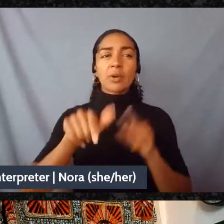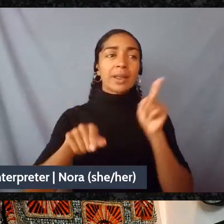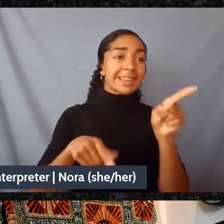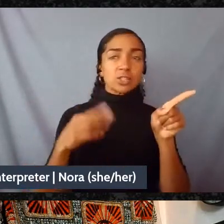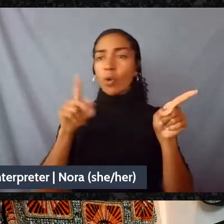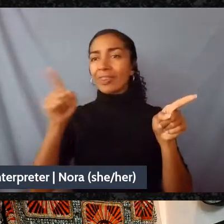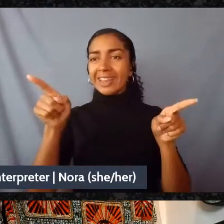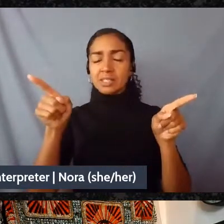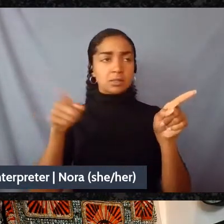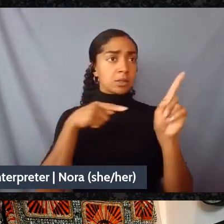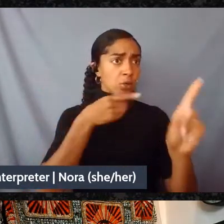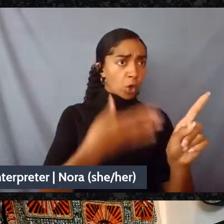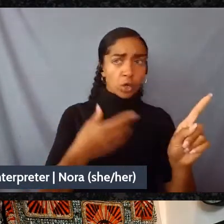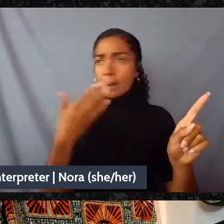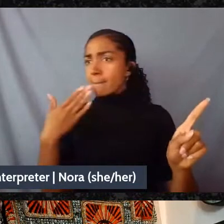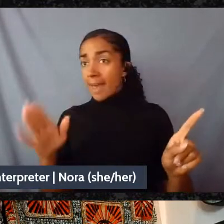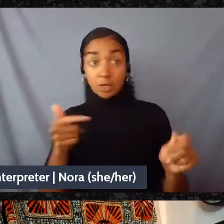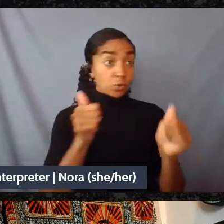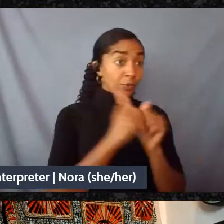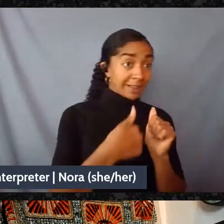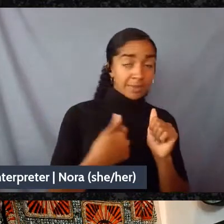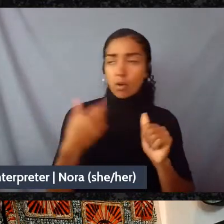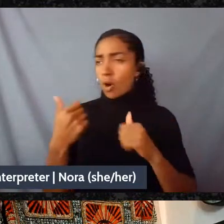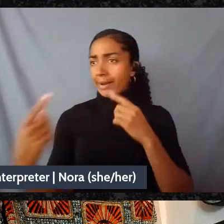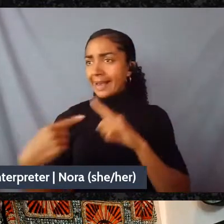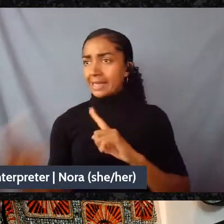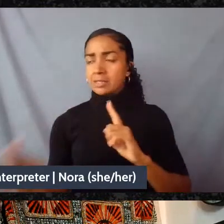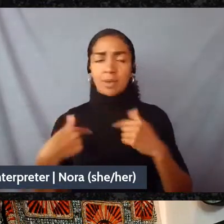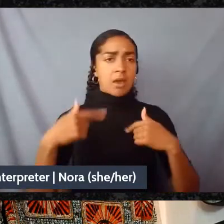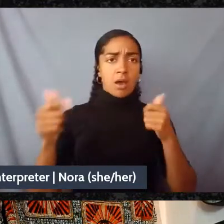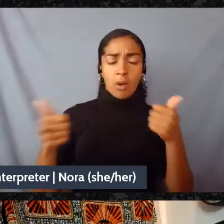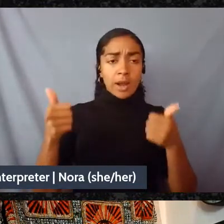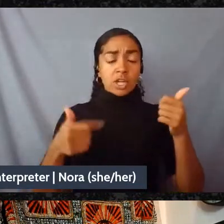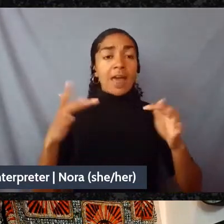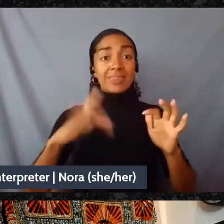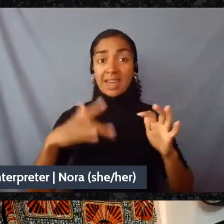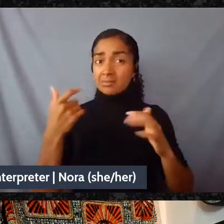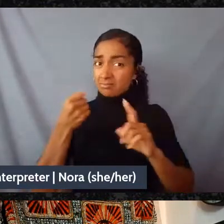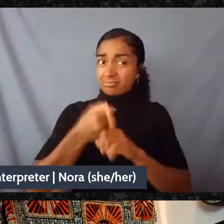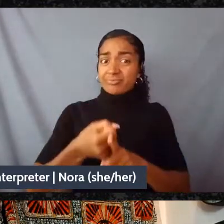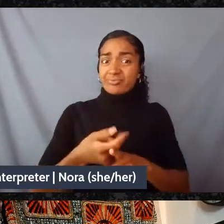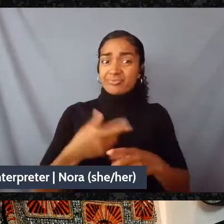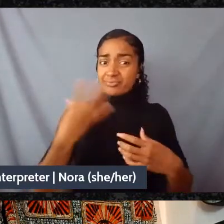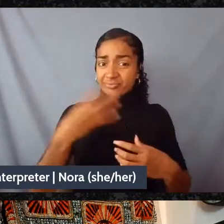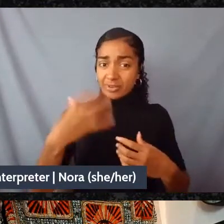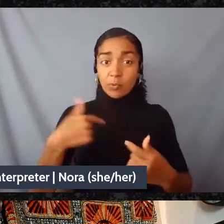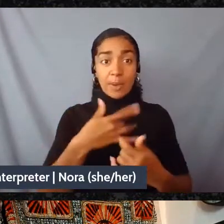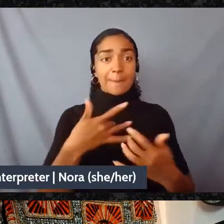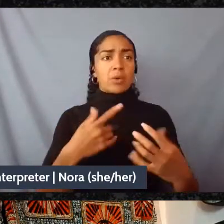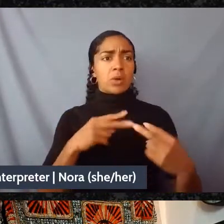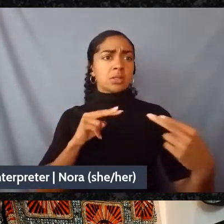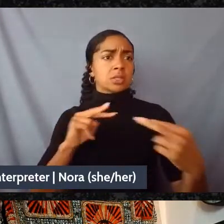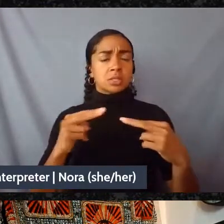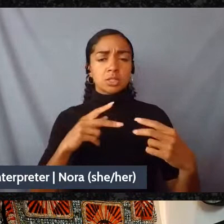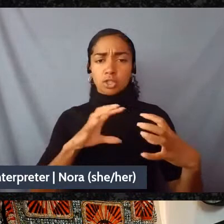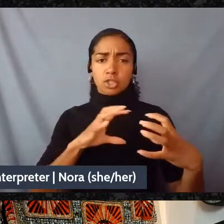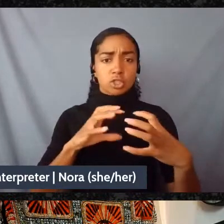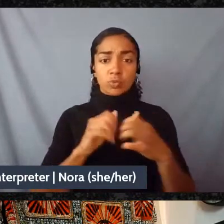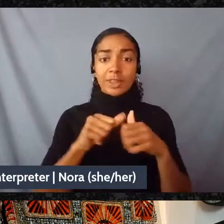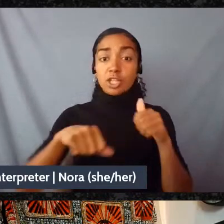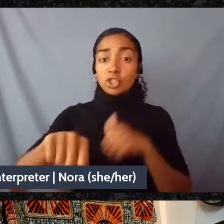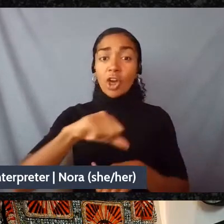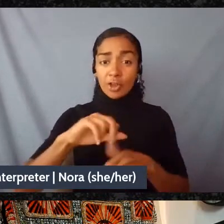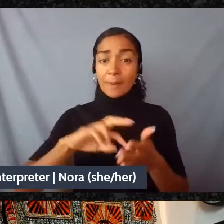me and it simplifies us and hijinks ensue and we turn against each other and it makes us very fragile when we most need to be strong.